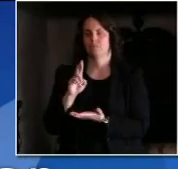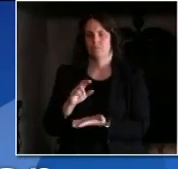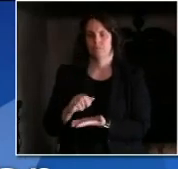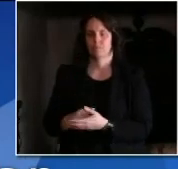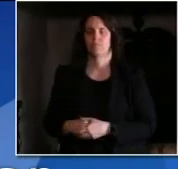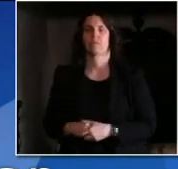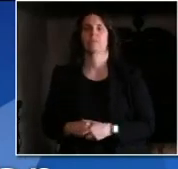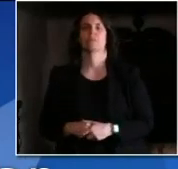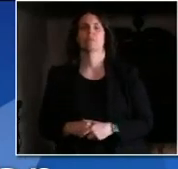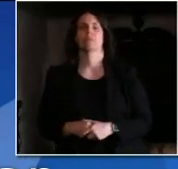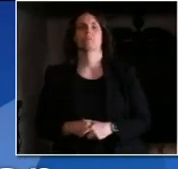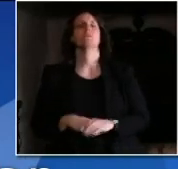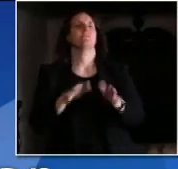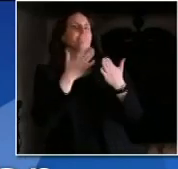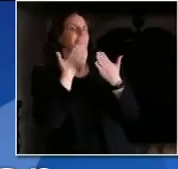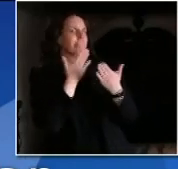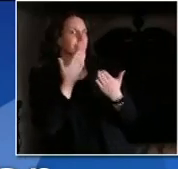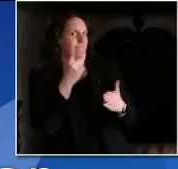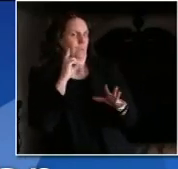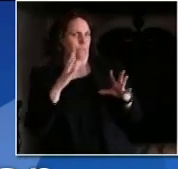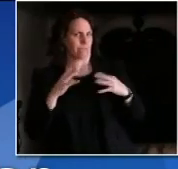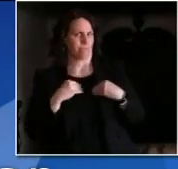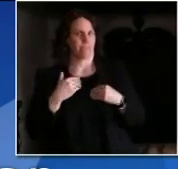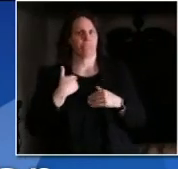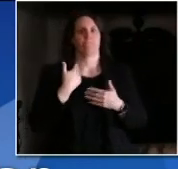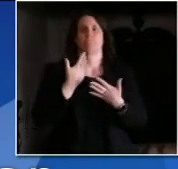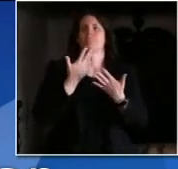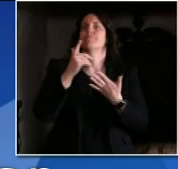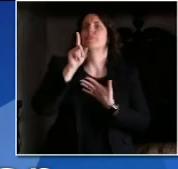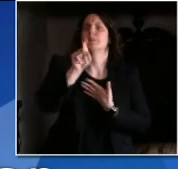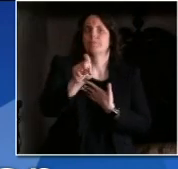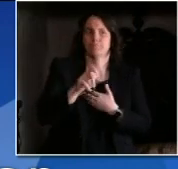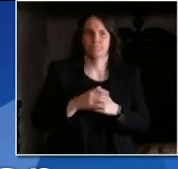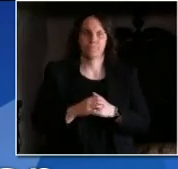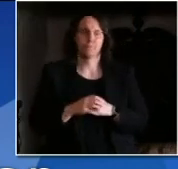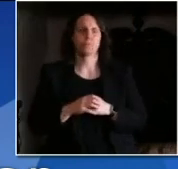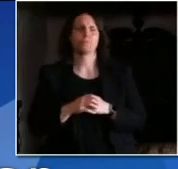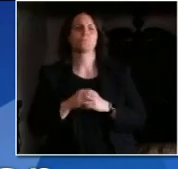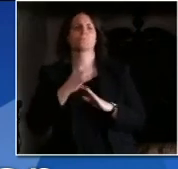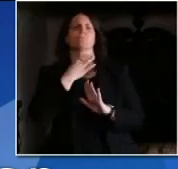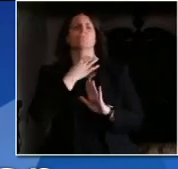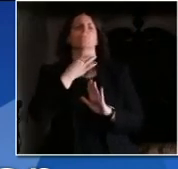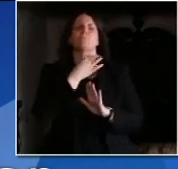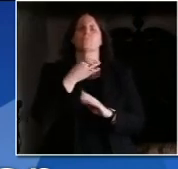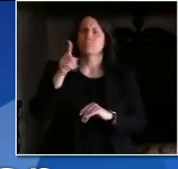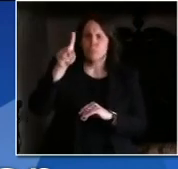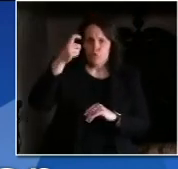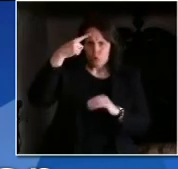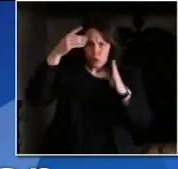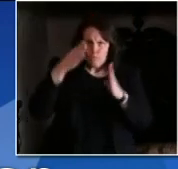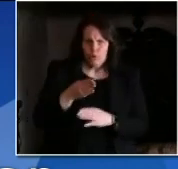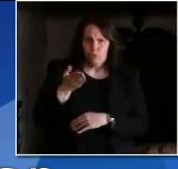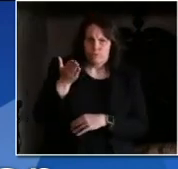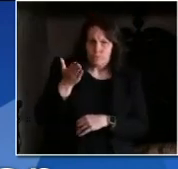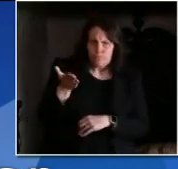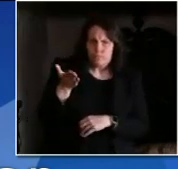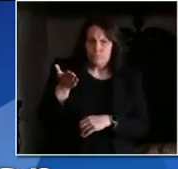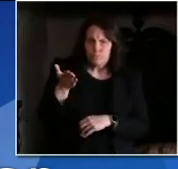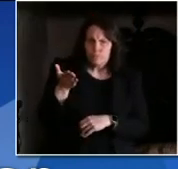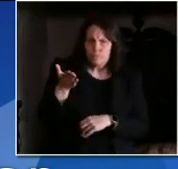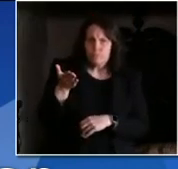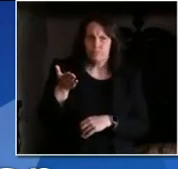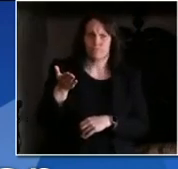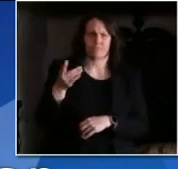thank you for taking this thank you for taking this Governor Evers when you signed the legislation the other day you